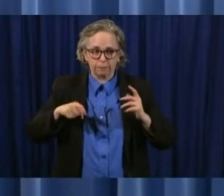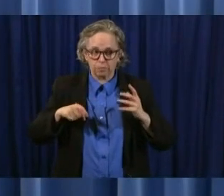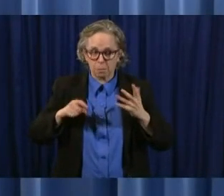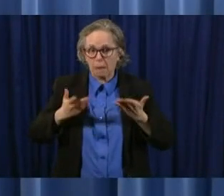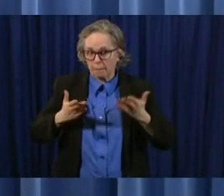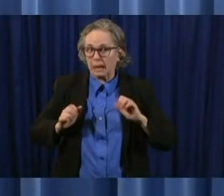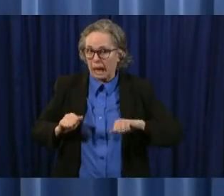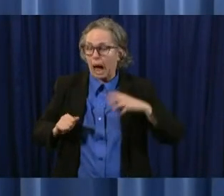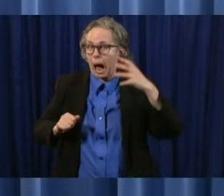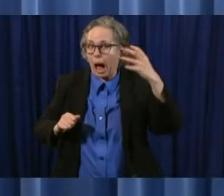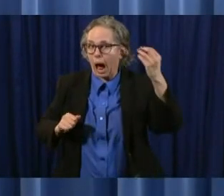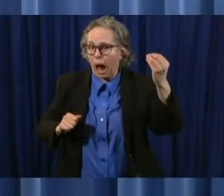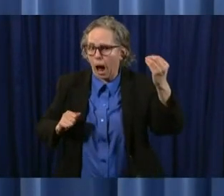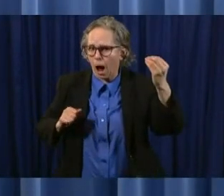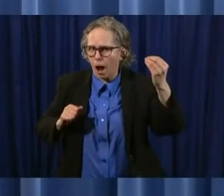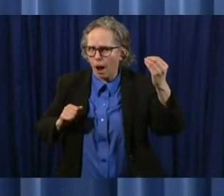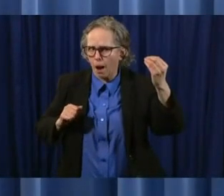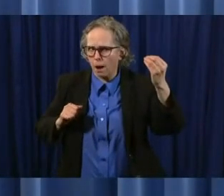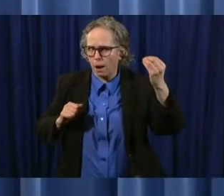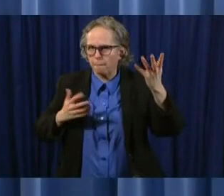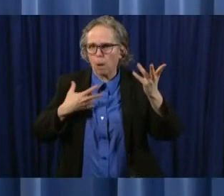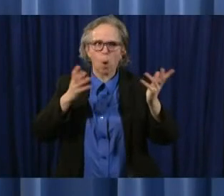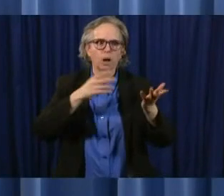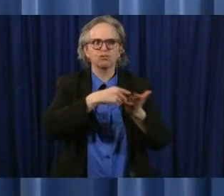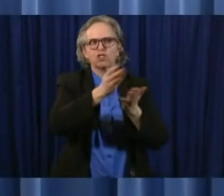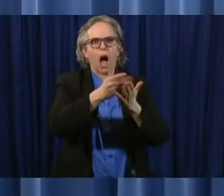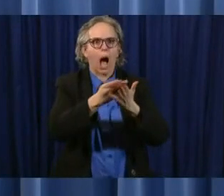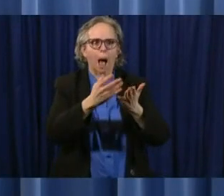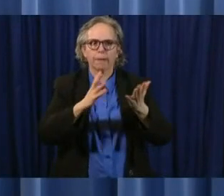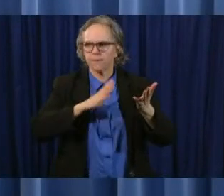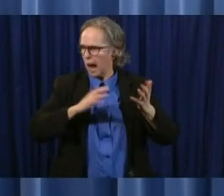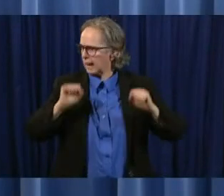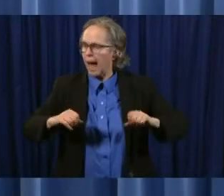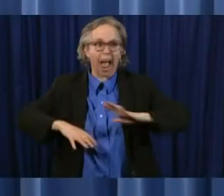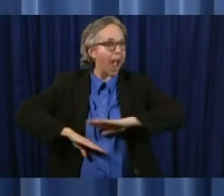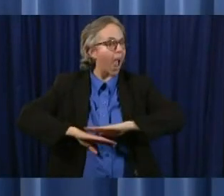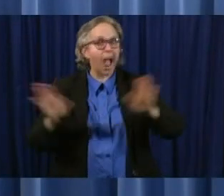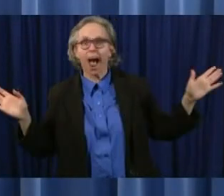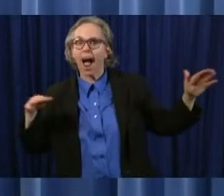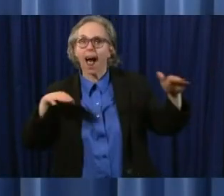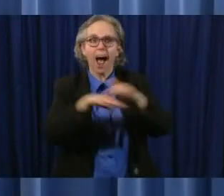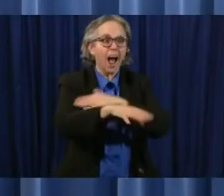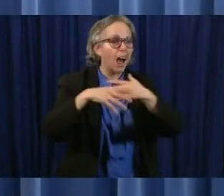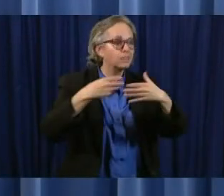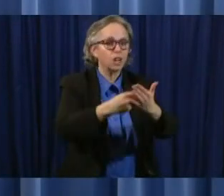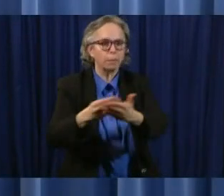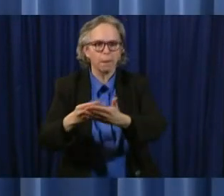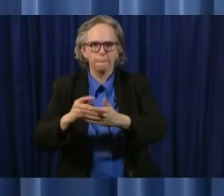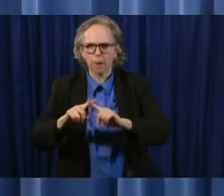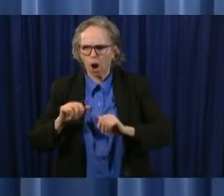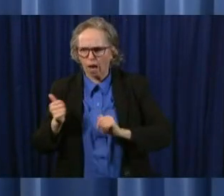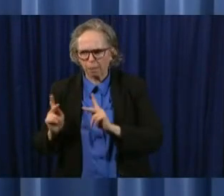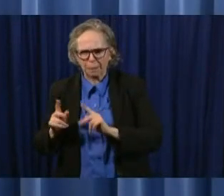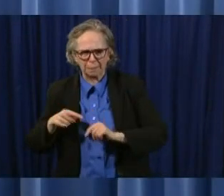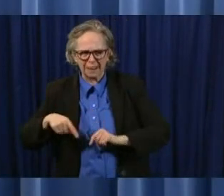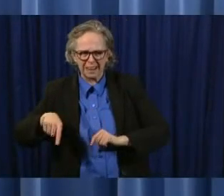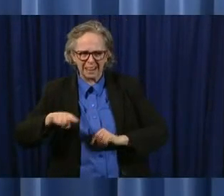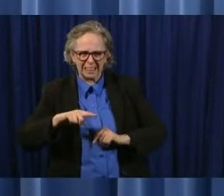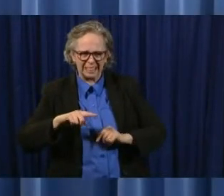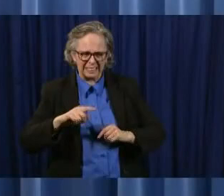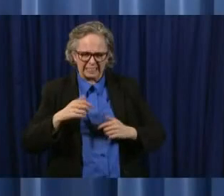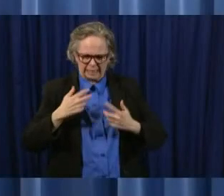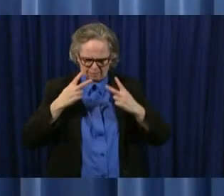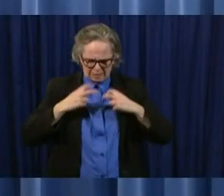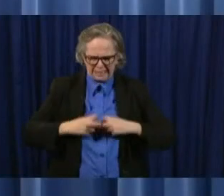some time um and that's great but for other people if they assess their situation